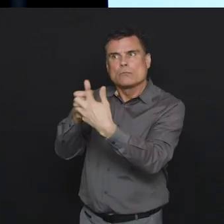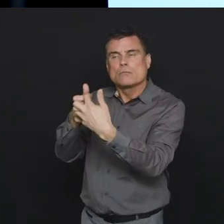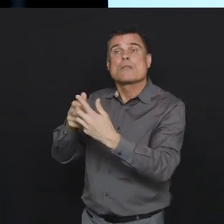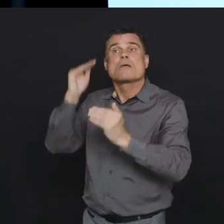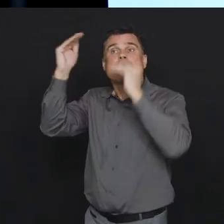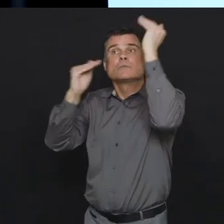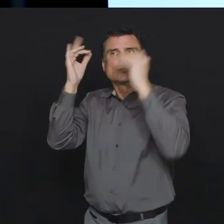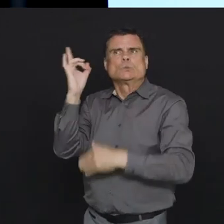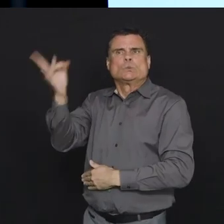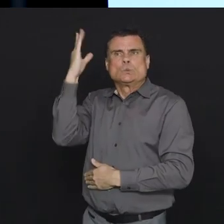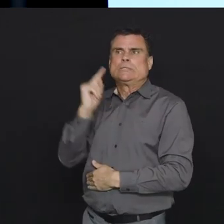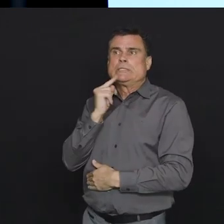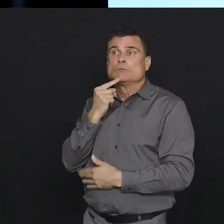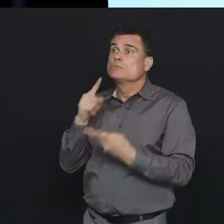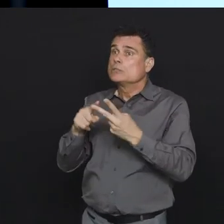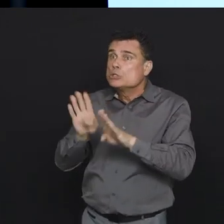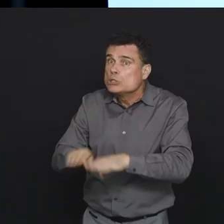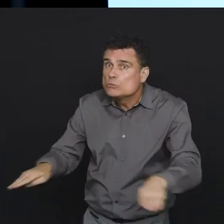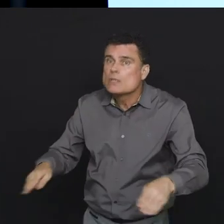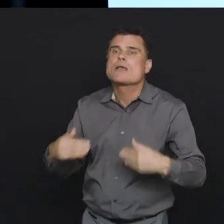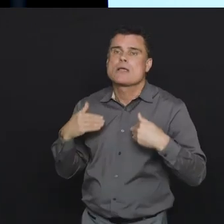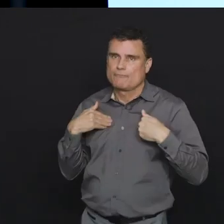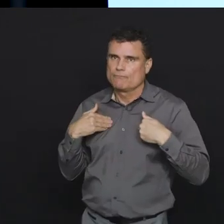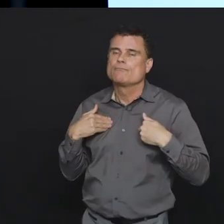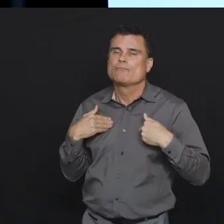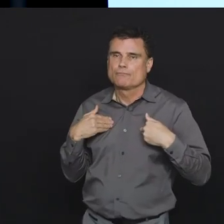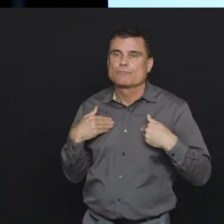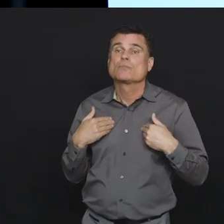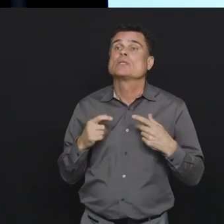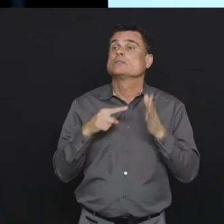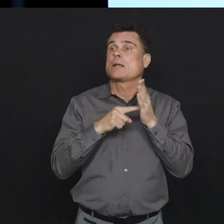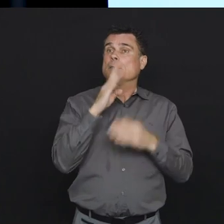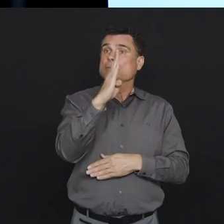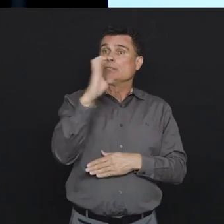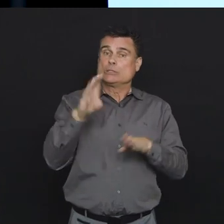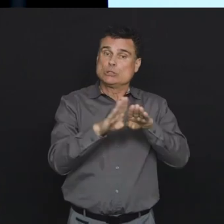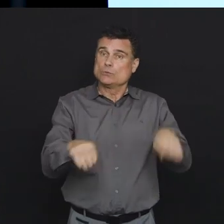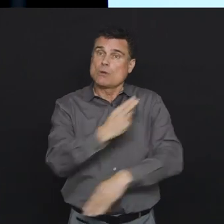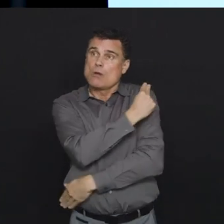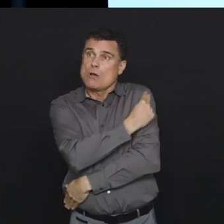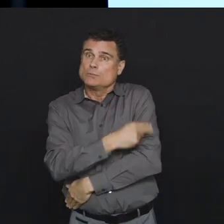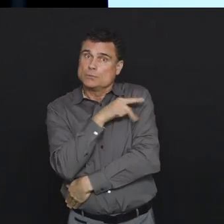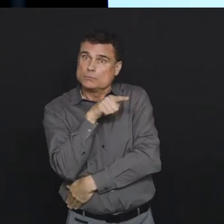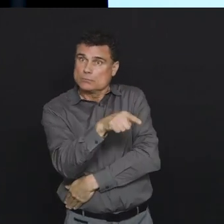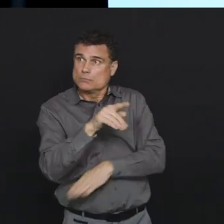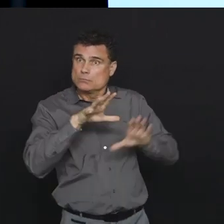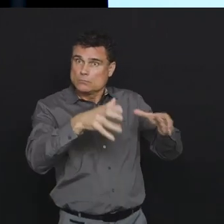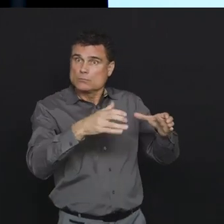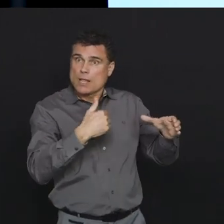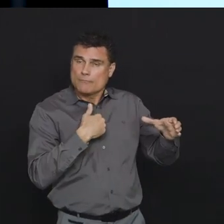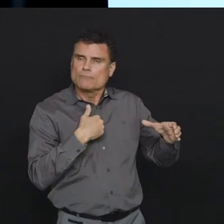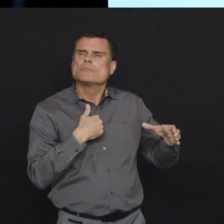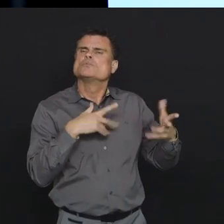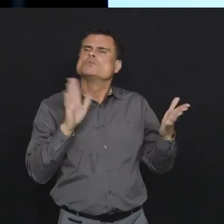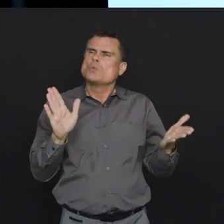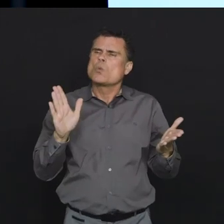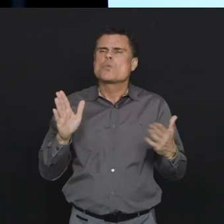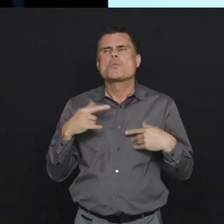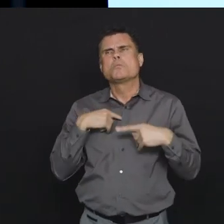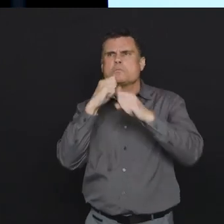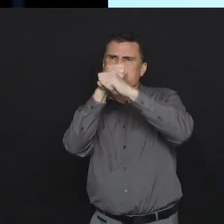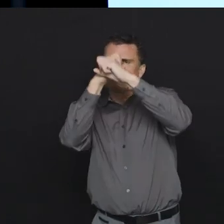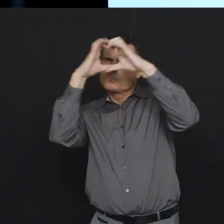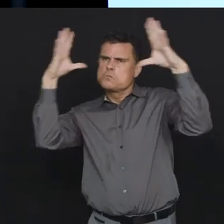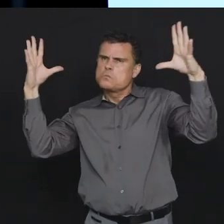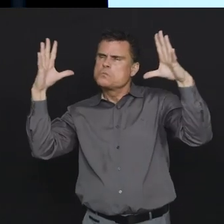care events, particularly for adults. Our children's or our pediatric events will be at BC Children's Hospital, but we are expecting